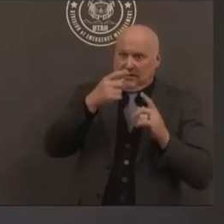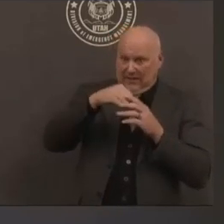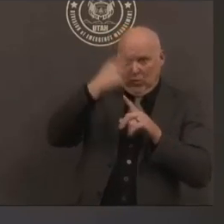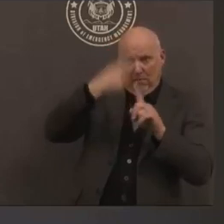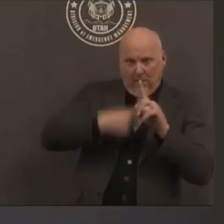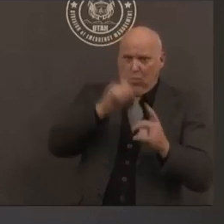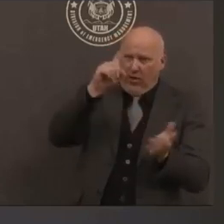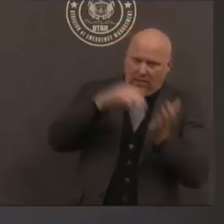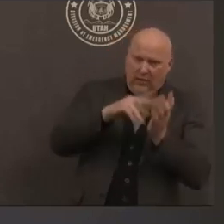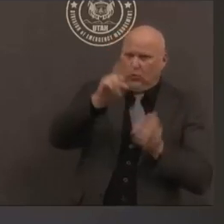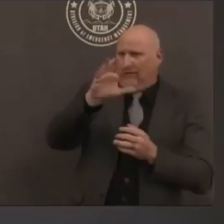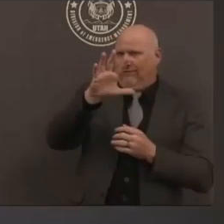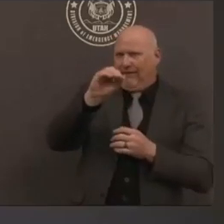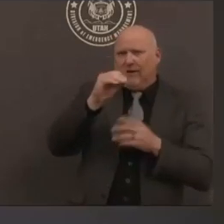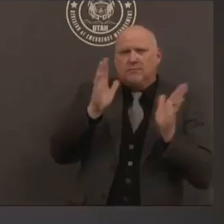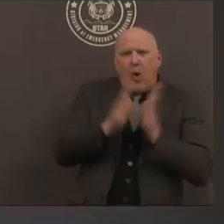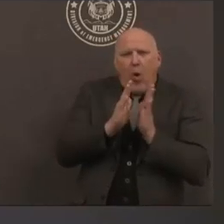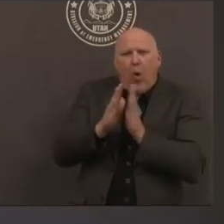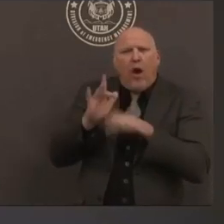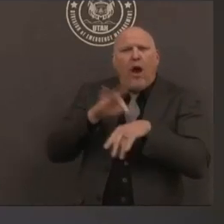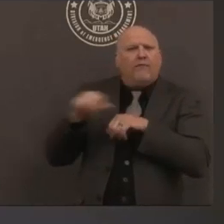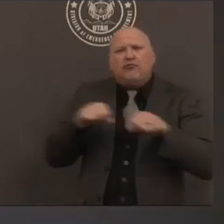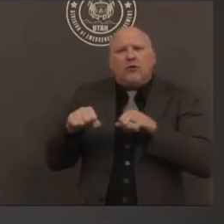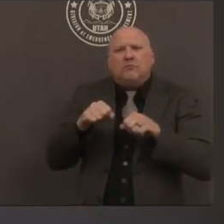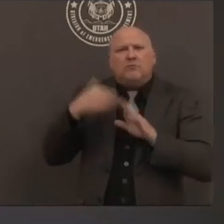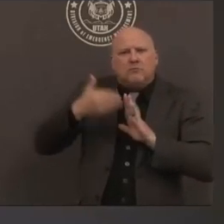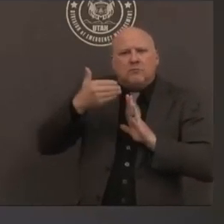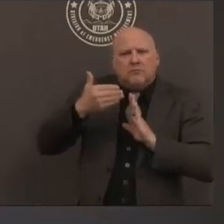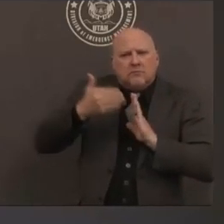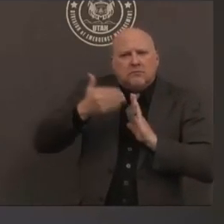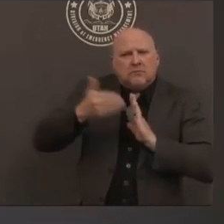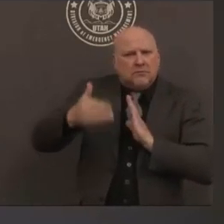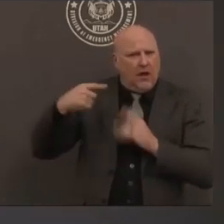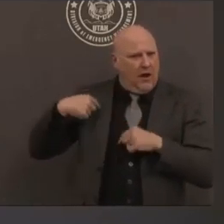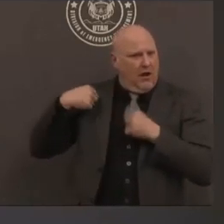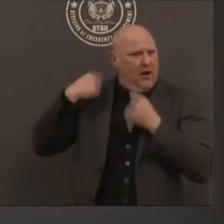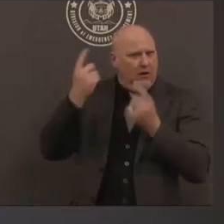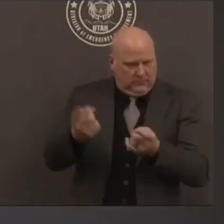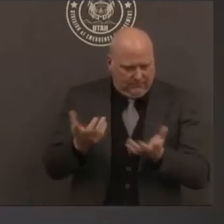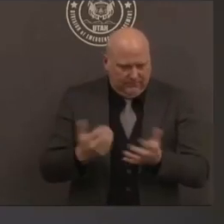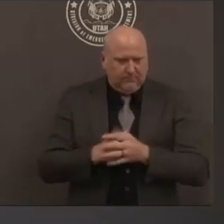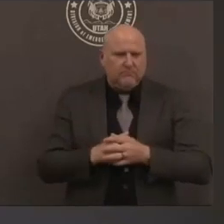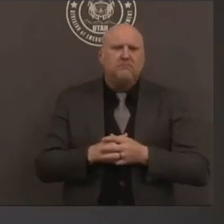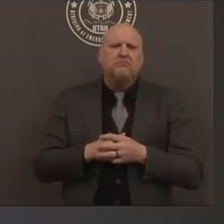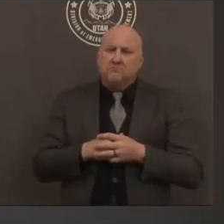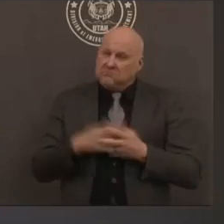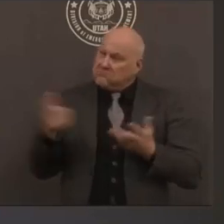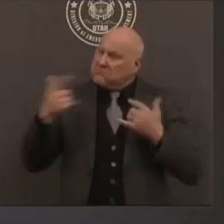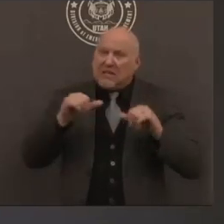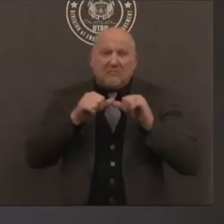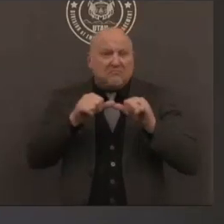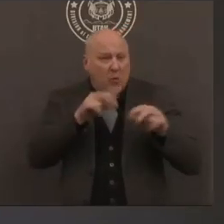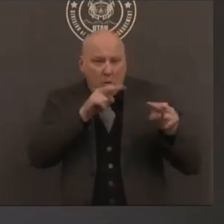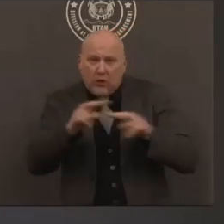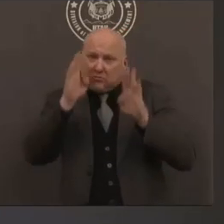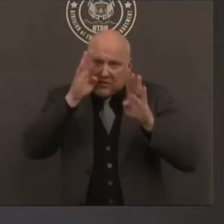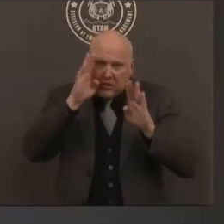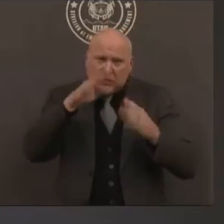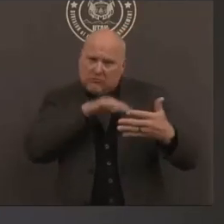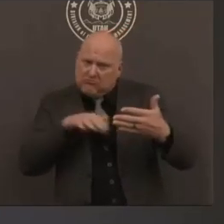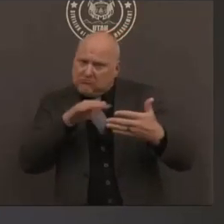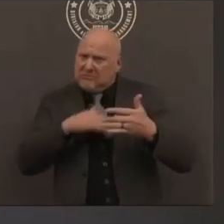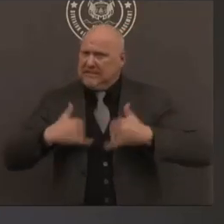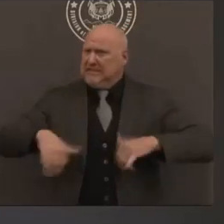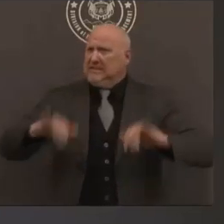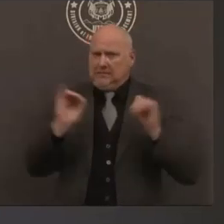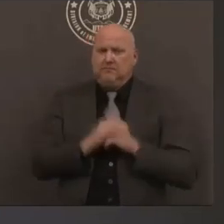doing that research um i i don't think we have exact information on what fault uh these earthquakes are